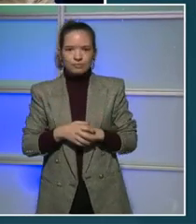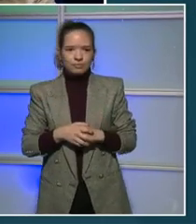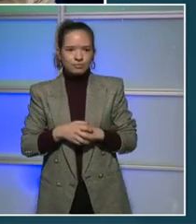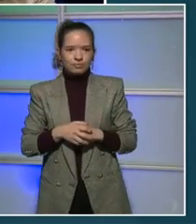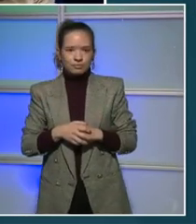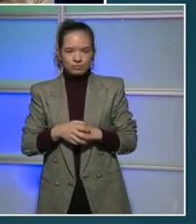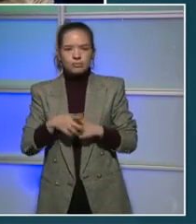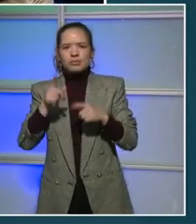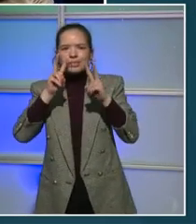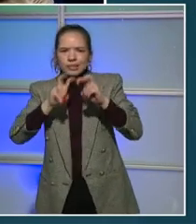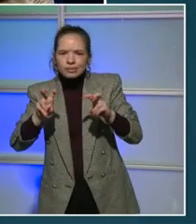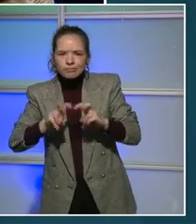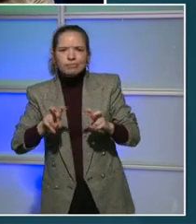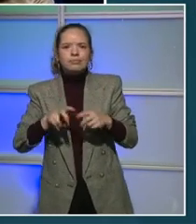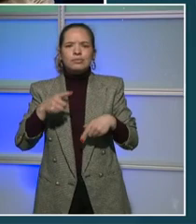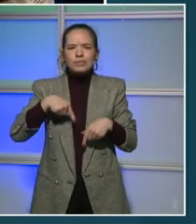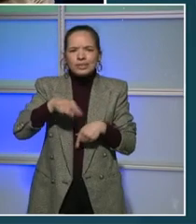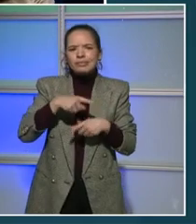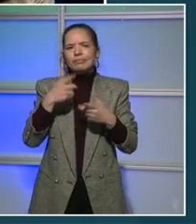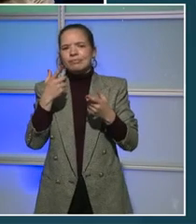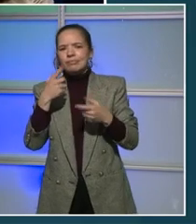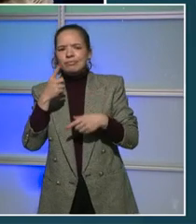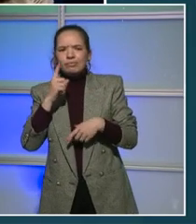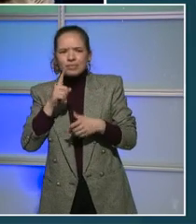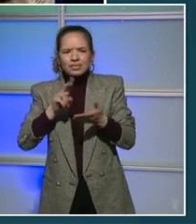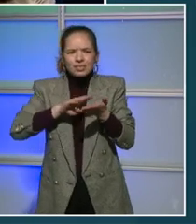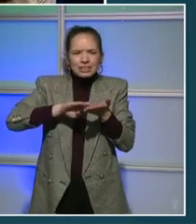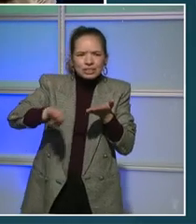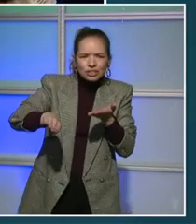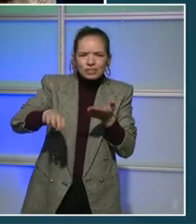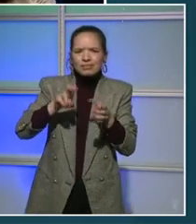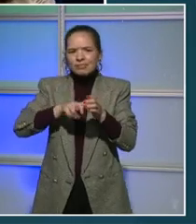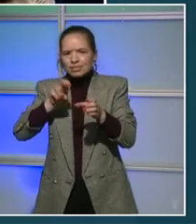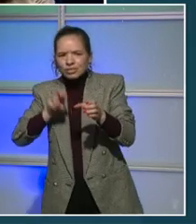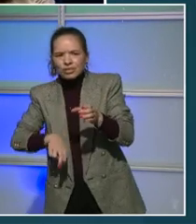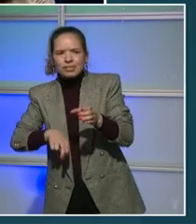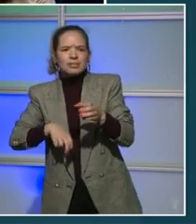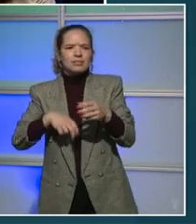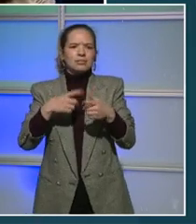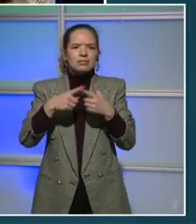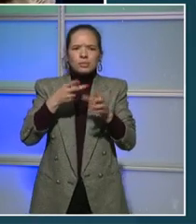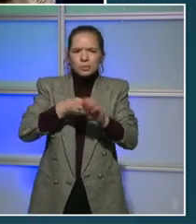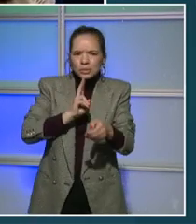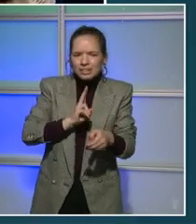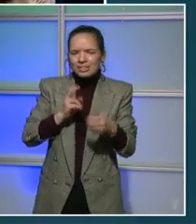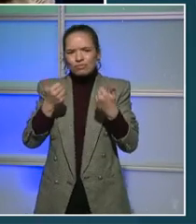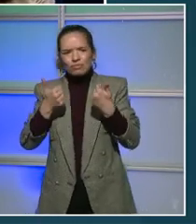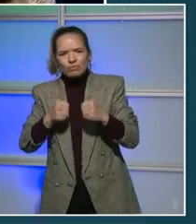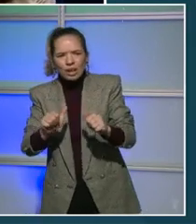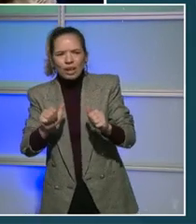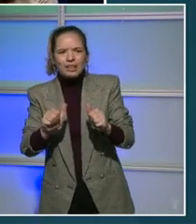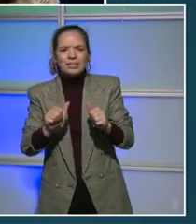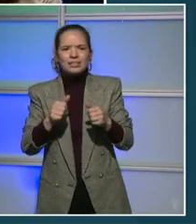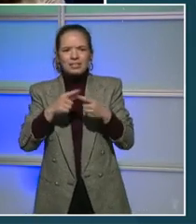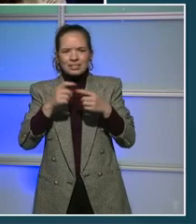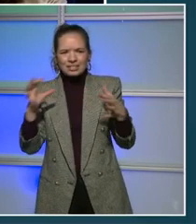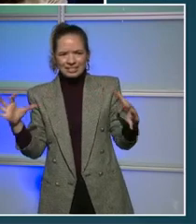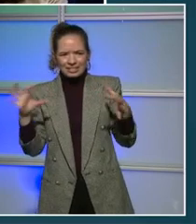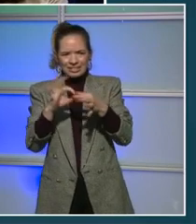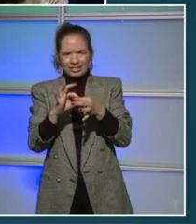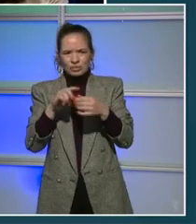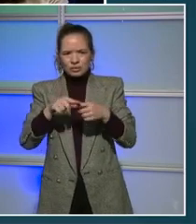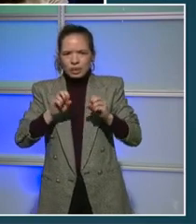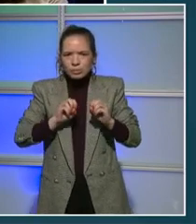the people who had come out of their jobs in the early part of the pandemic, and we worked hard to connect them with opportunities. These were hiring fairs.